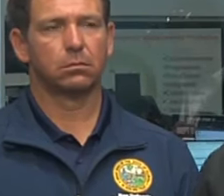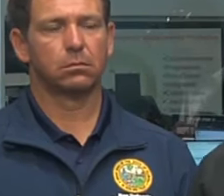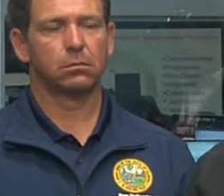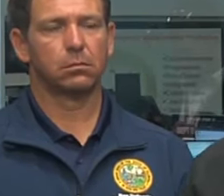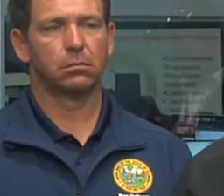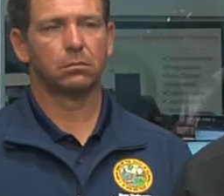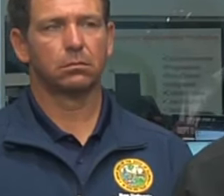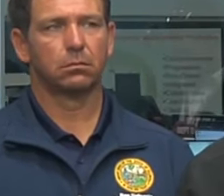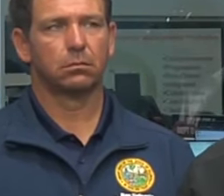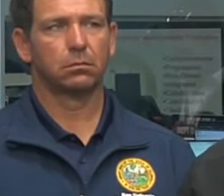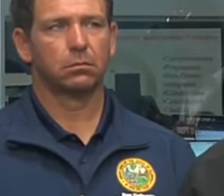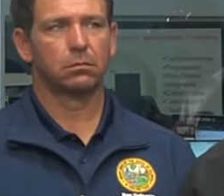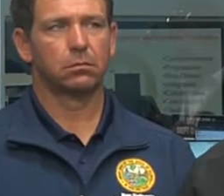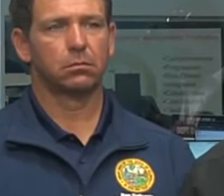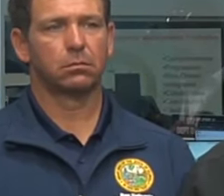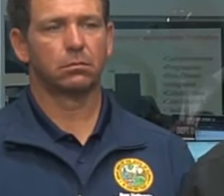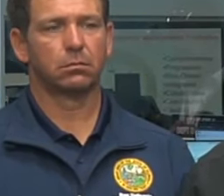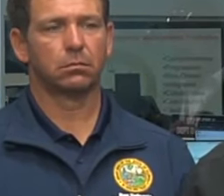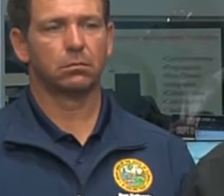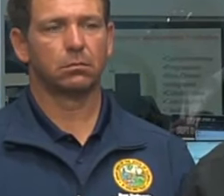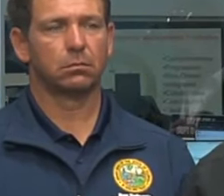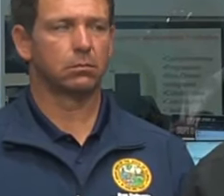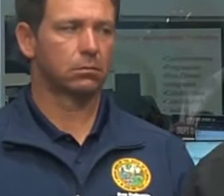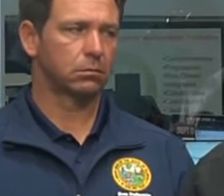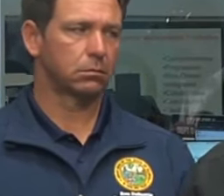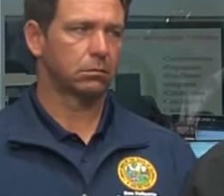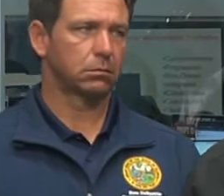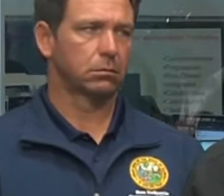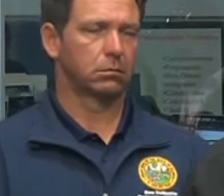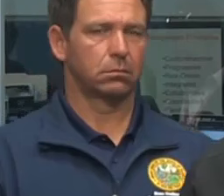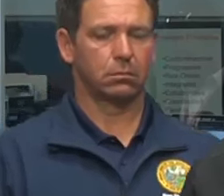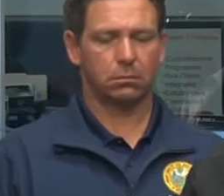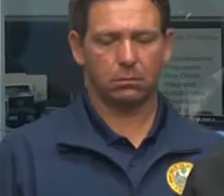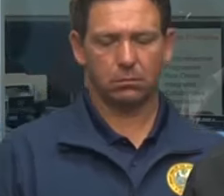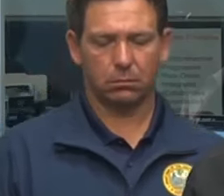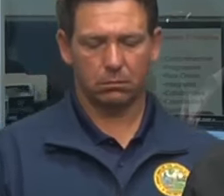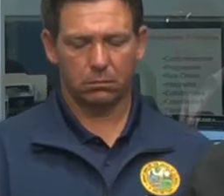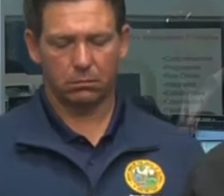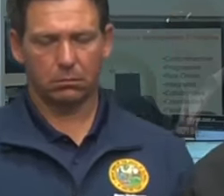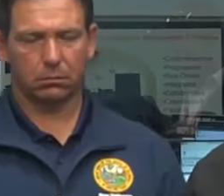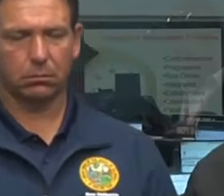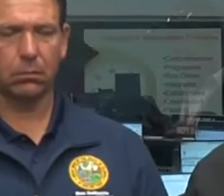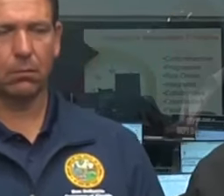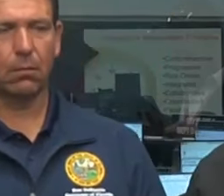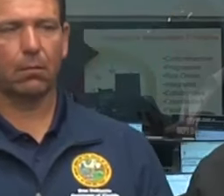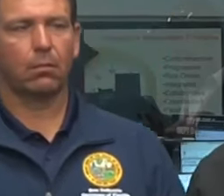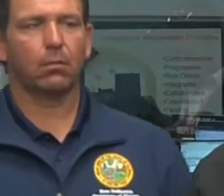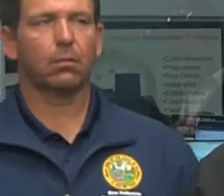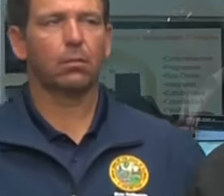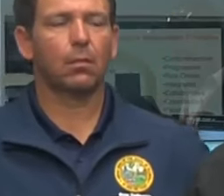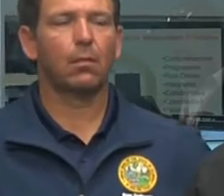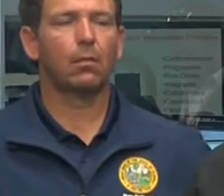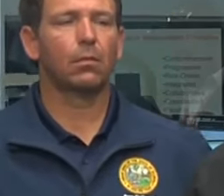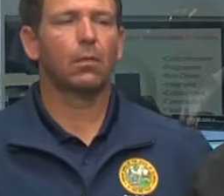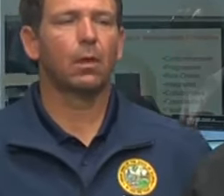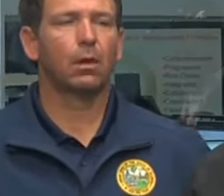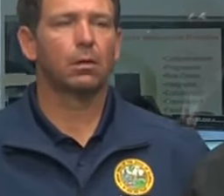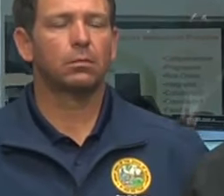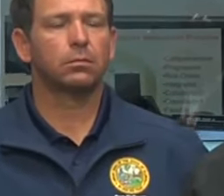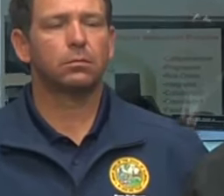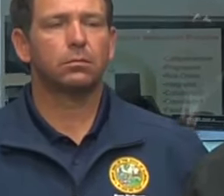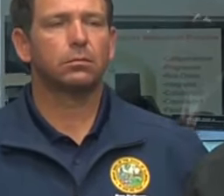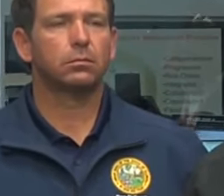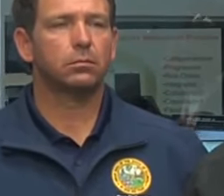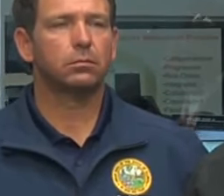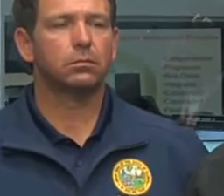your area that can travel with you to that shelter. Make sure you have the leashes and carriers and plenty of food and water for